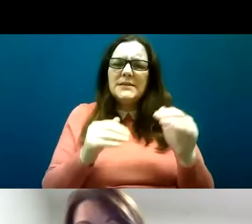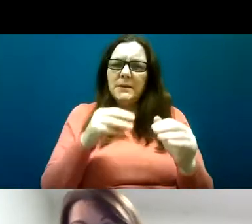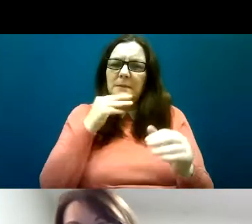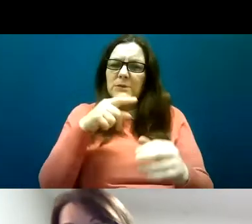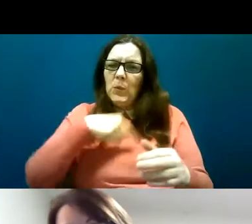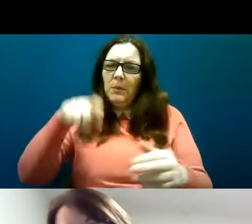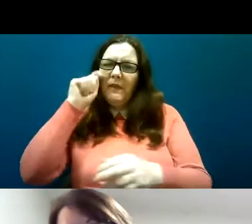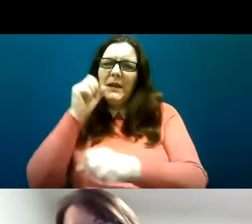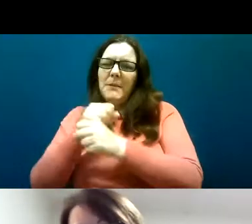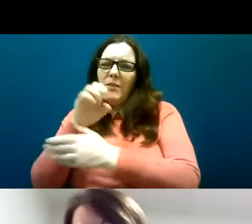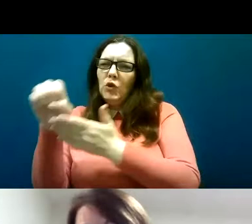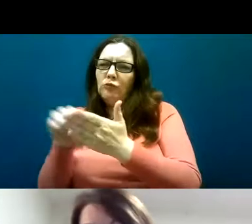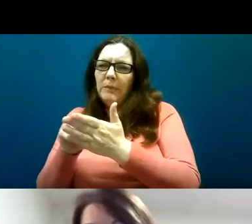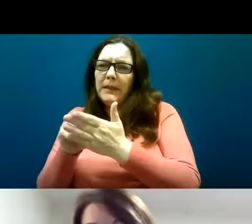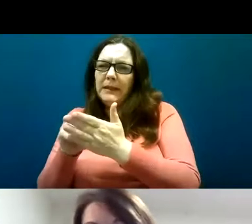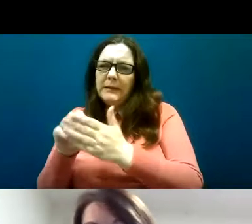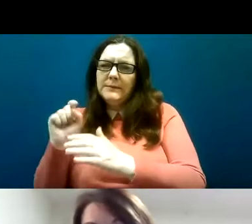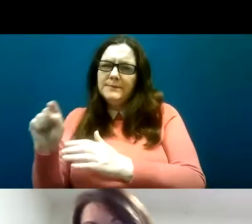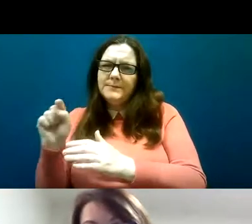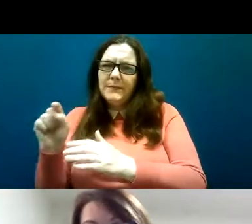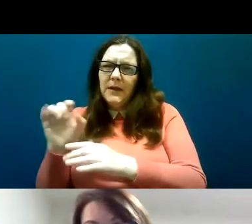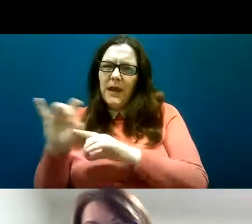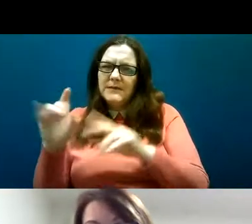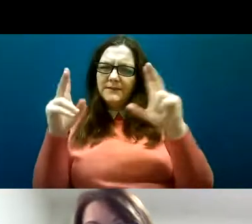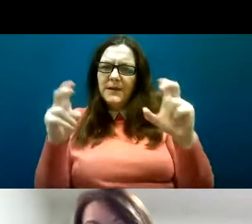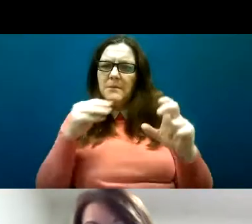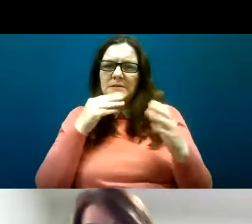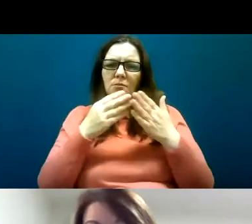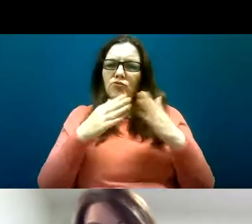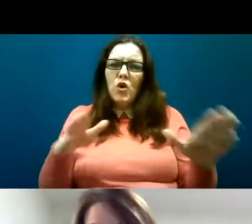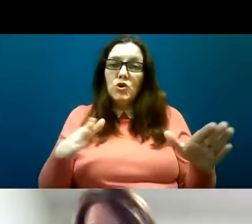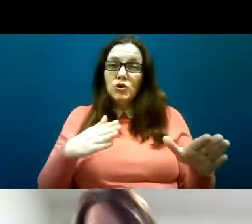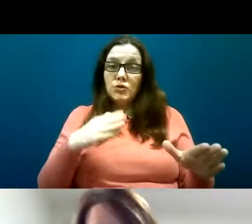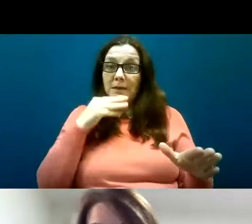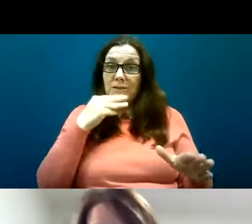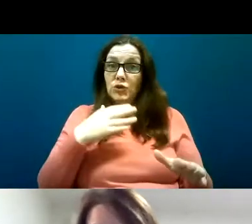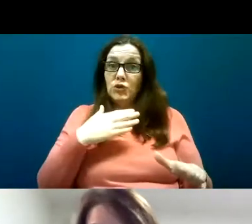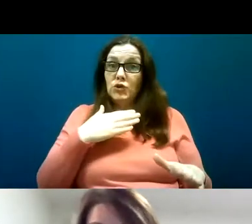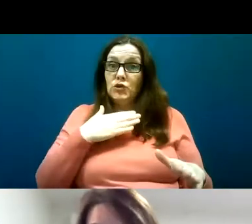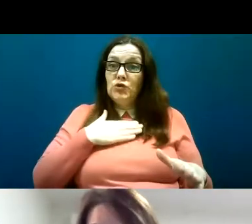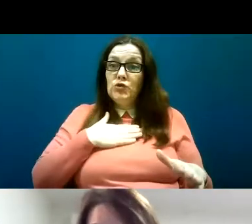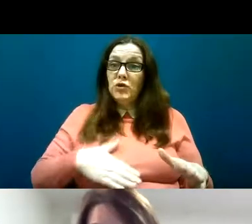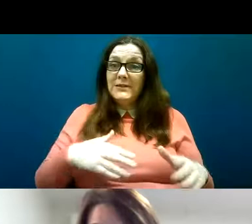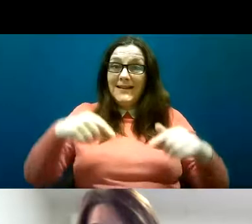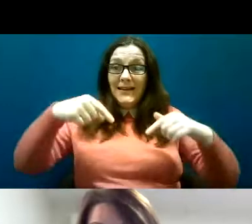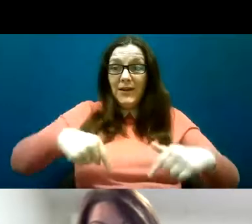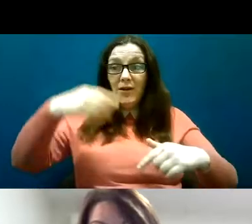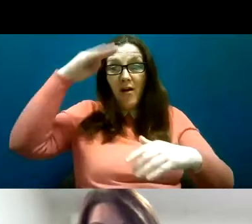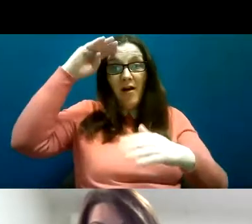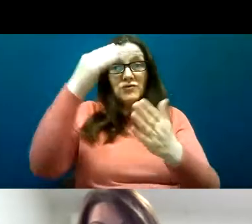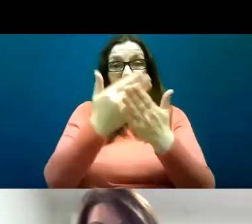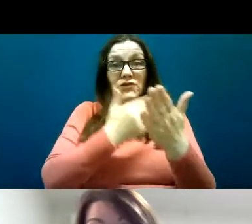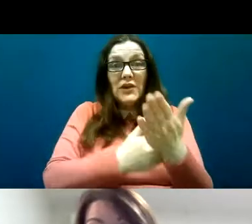typology of homelessness and housing exclusion. So it's a broader definition that exists in Irish legislation